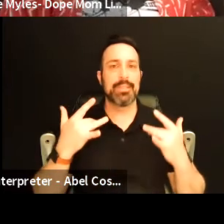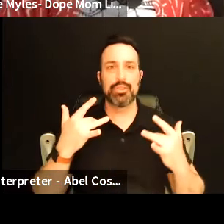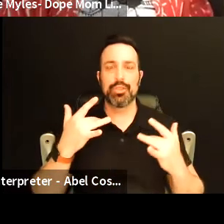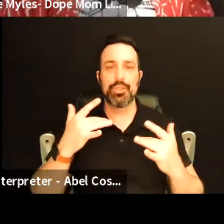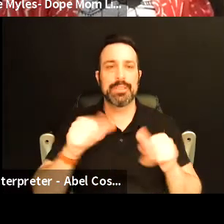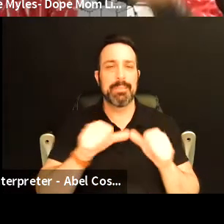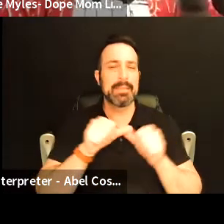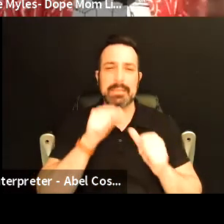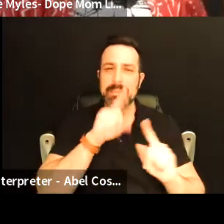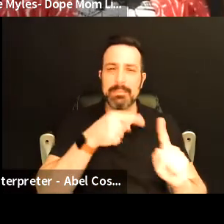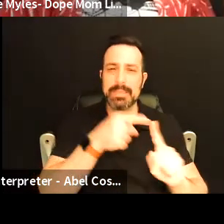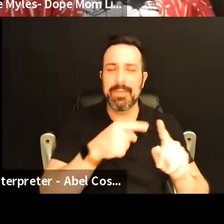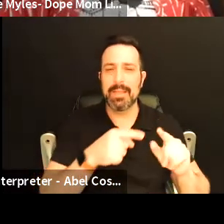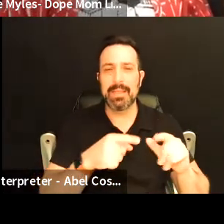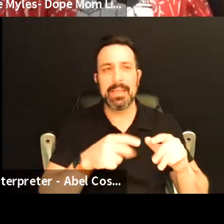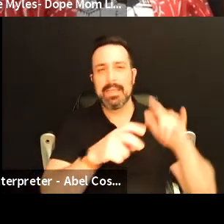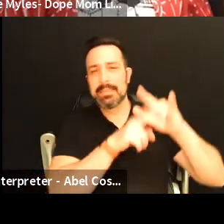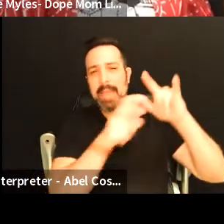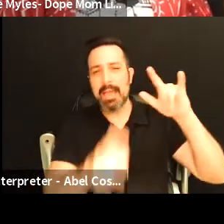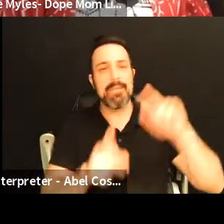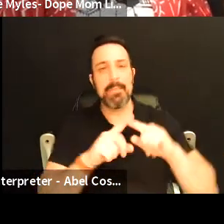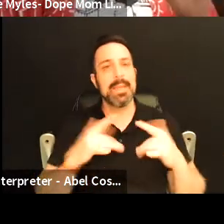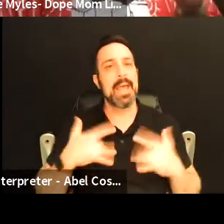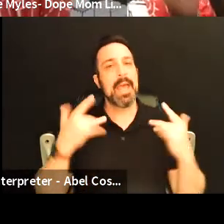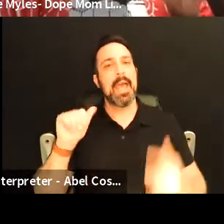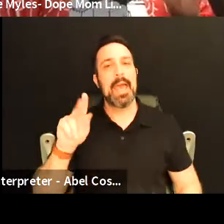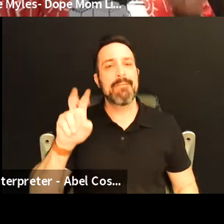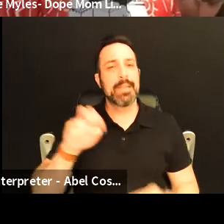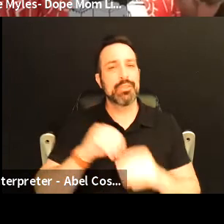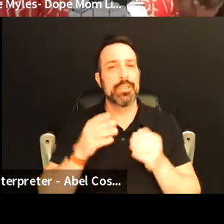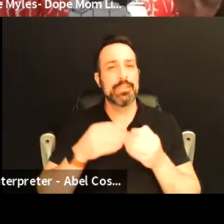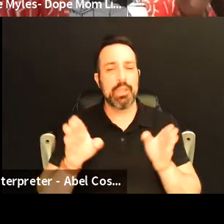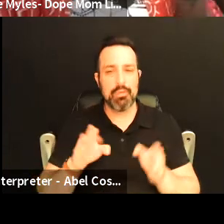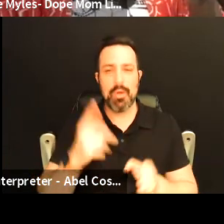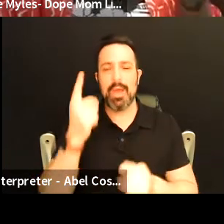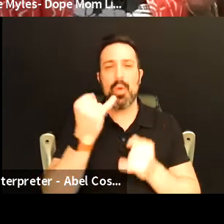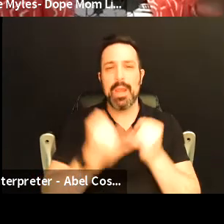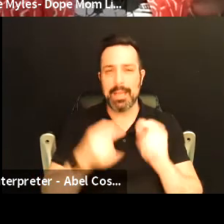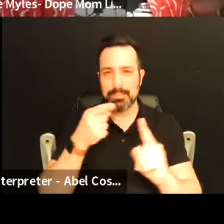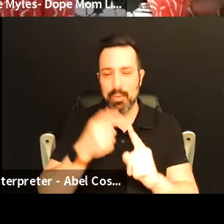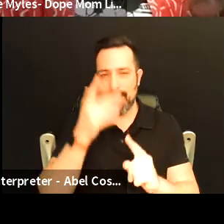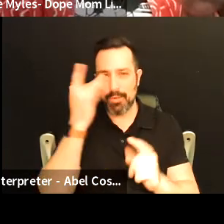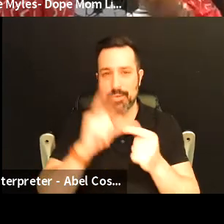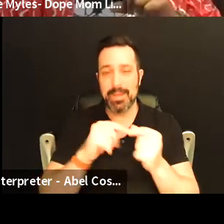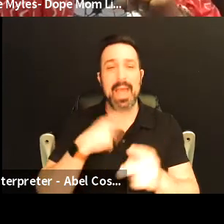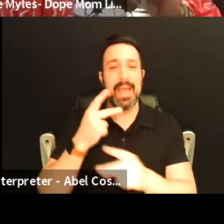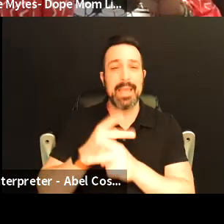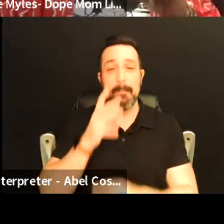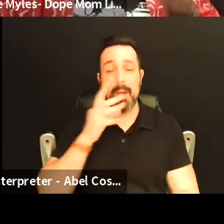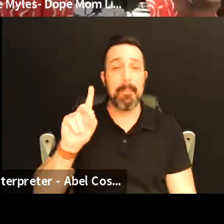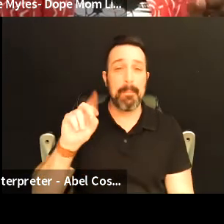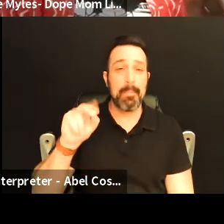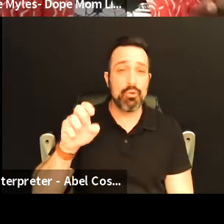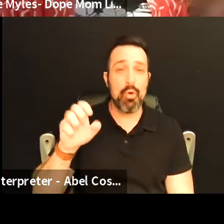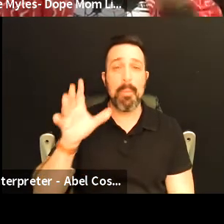skydiving but just adventure in general um and then one last point I forgot to mention I kept the name don't mom life so I always